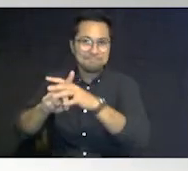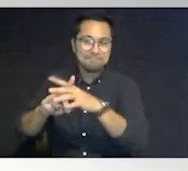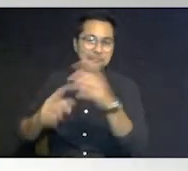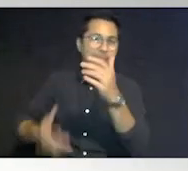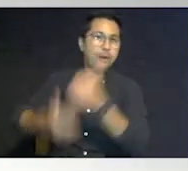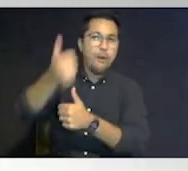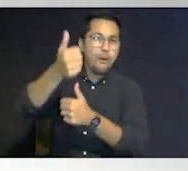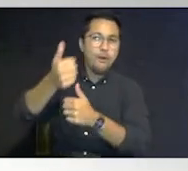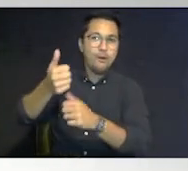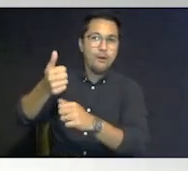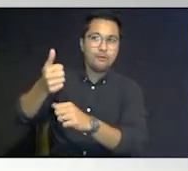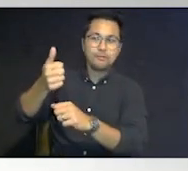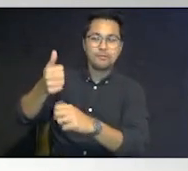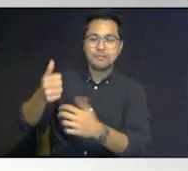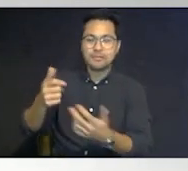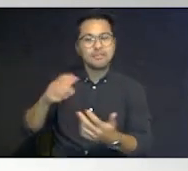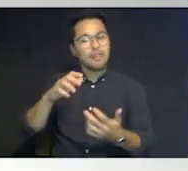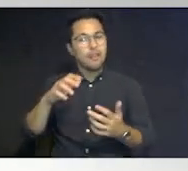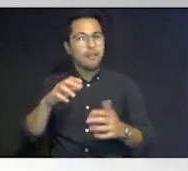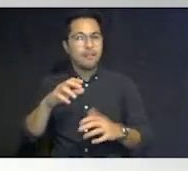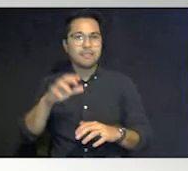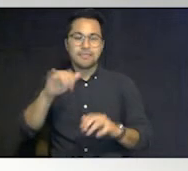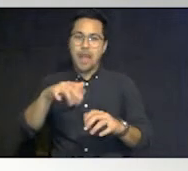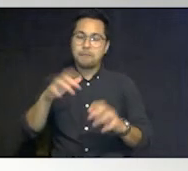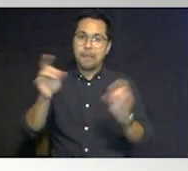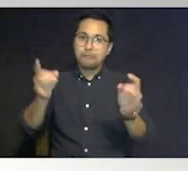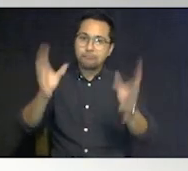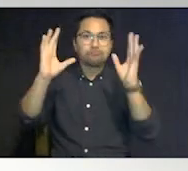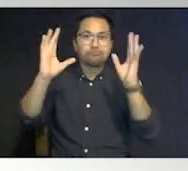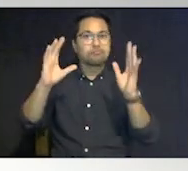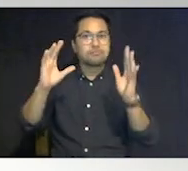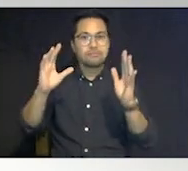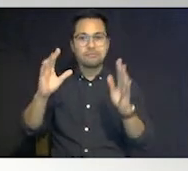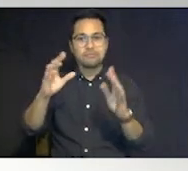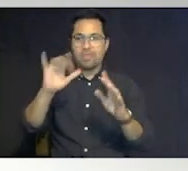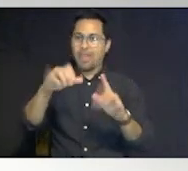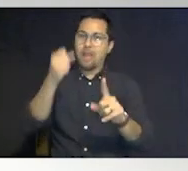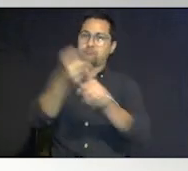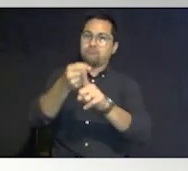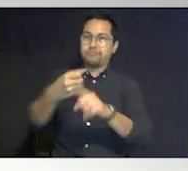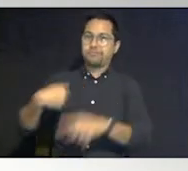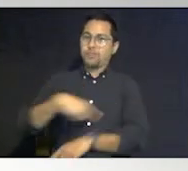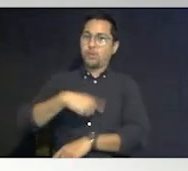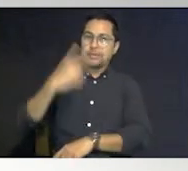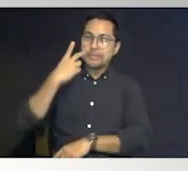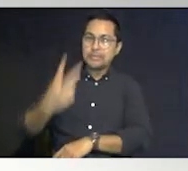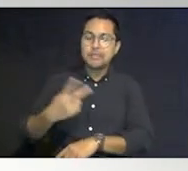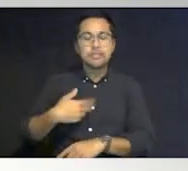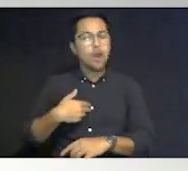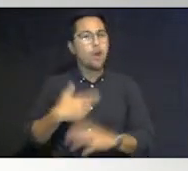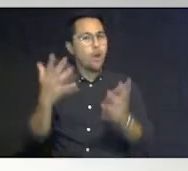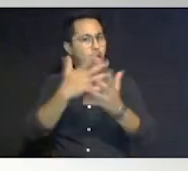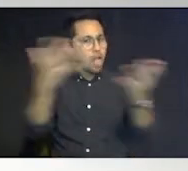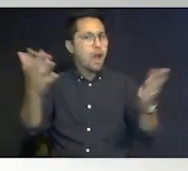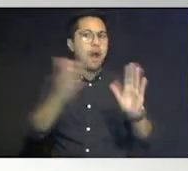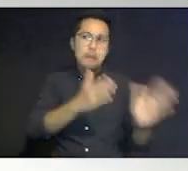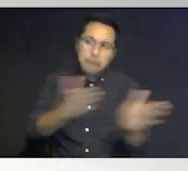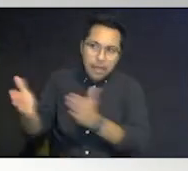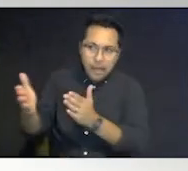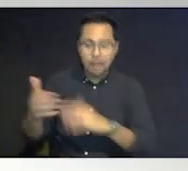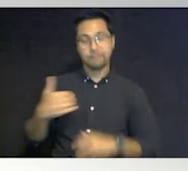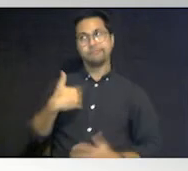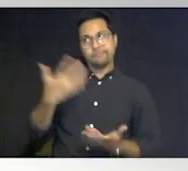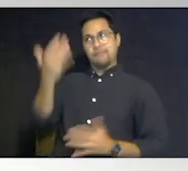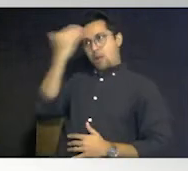catastrophic natural disaster that we might see so I think a lot of planning I know a lot of planning has